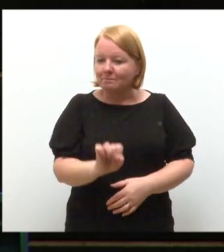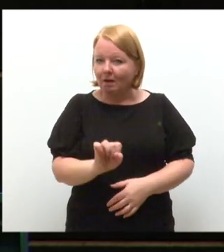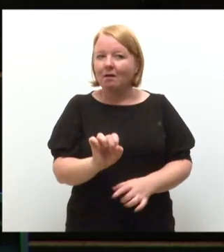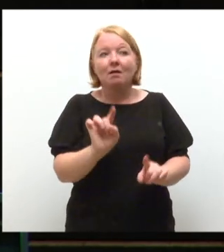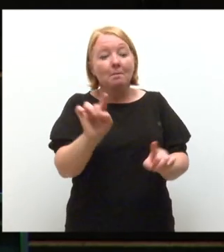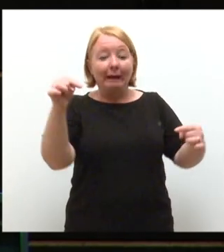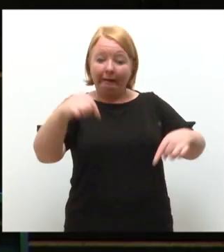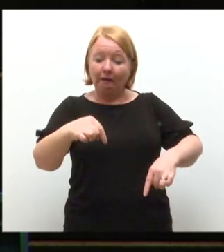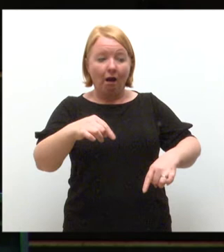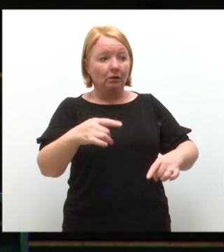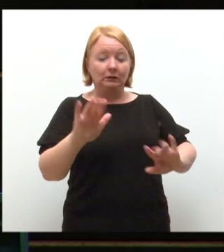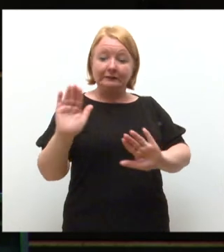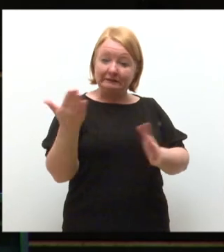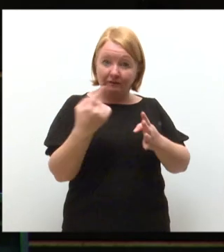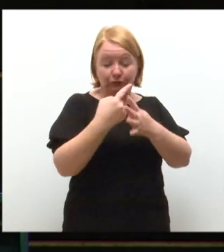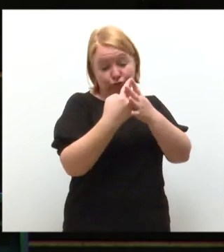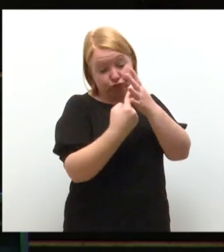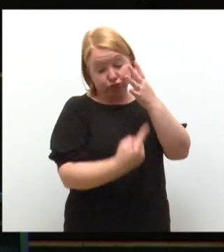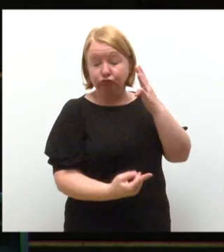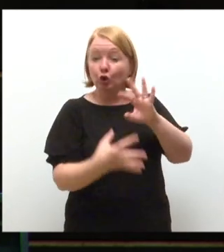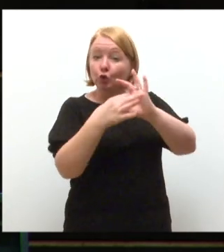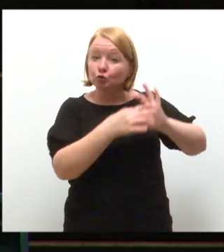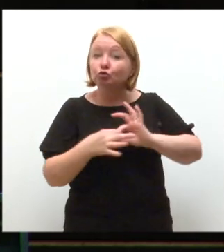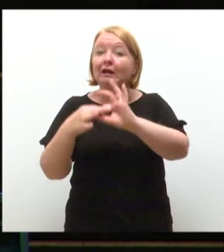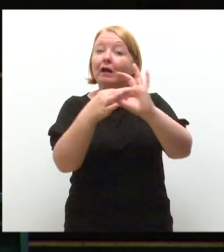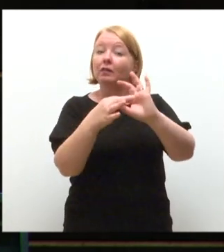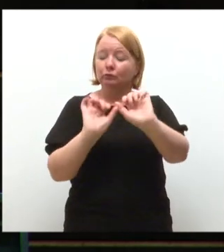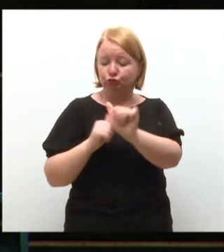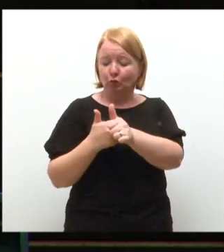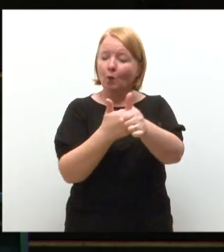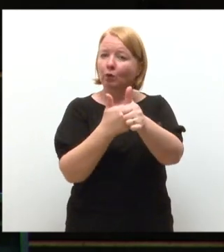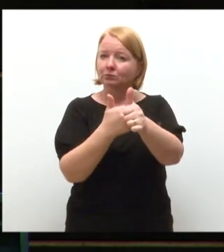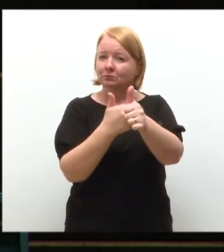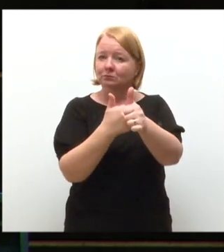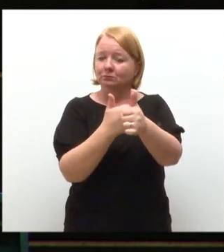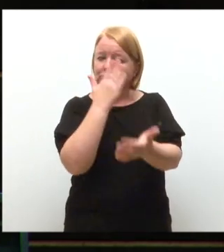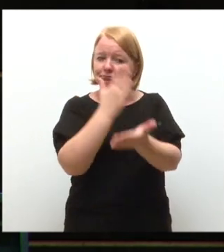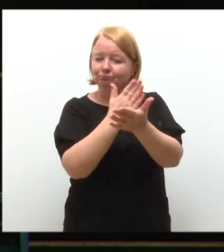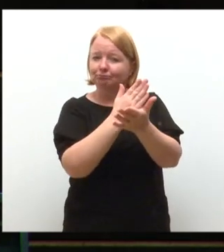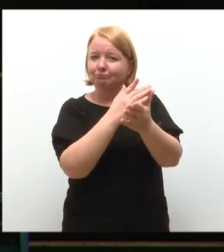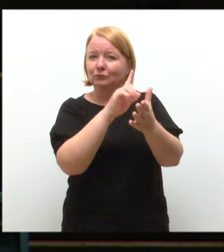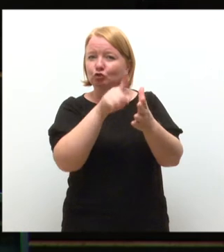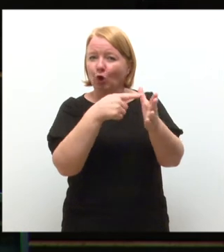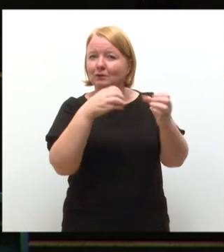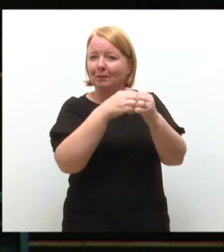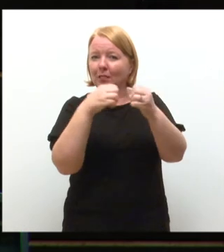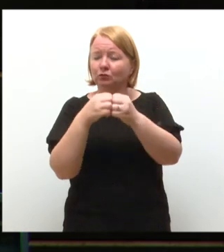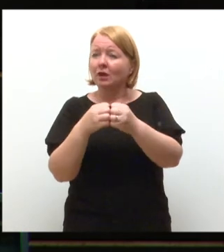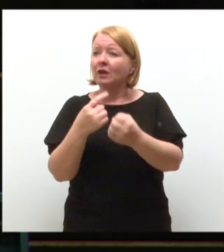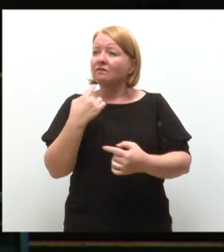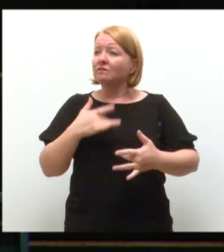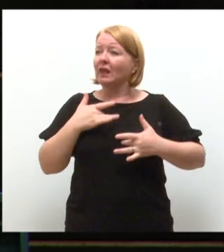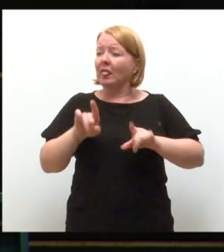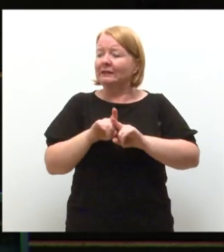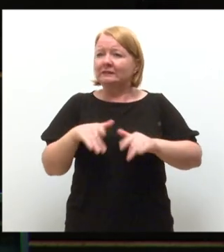all here, all the services working together to support you, as Dame Jocelyn said, so that you never, never have to struggle on your